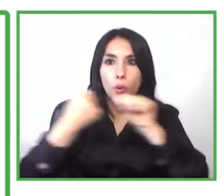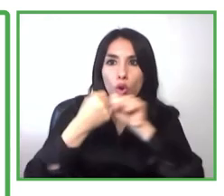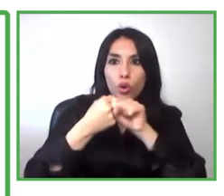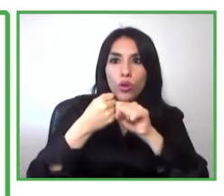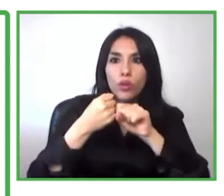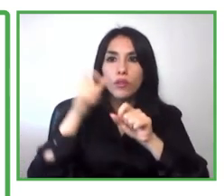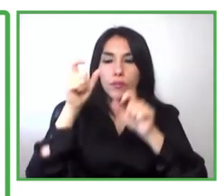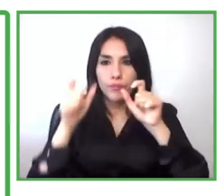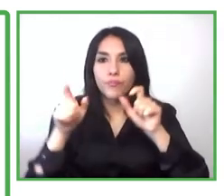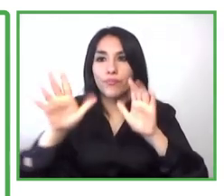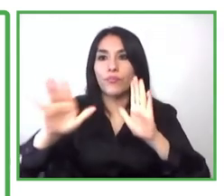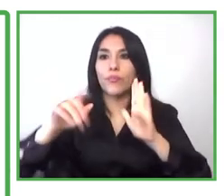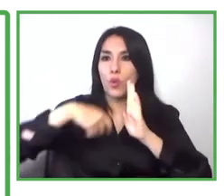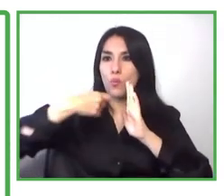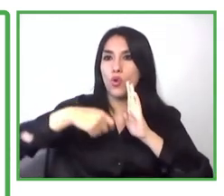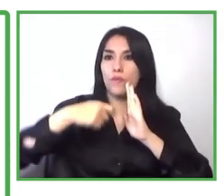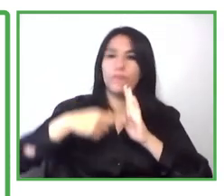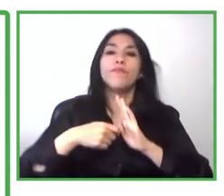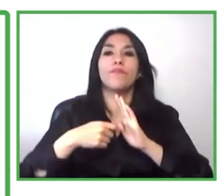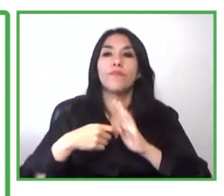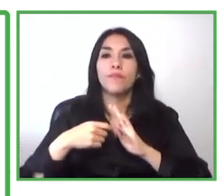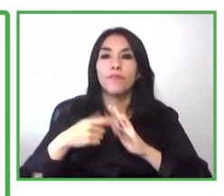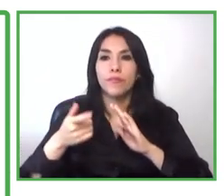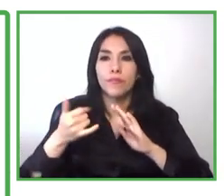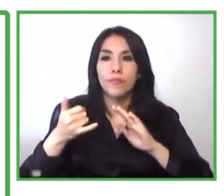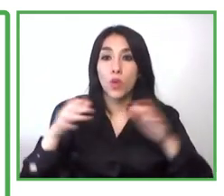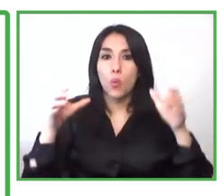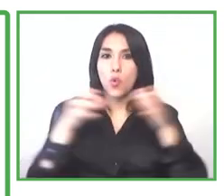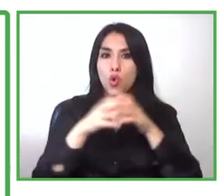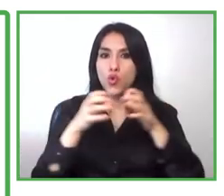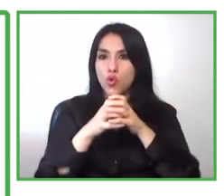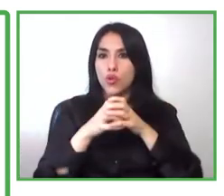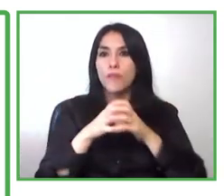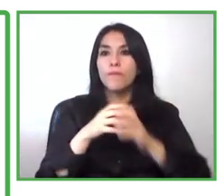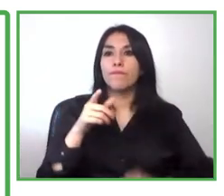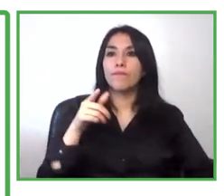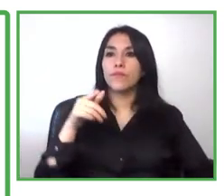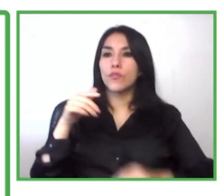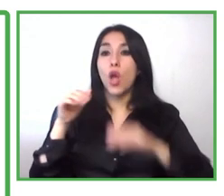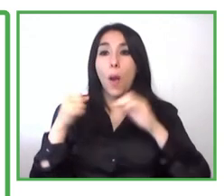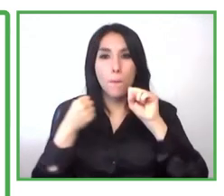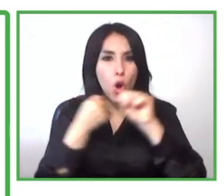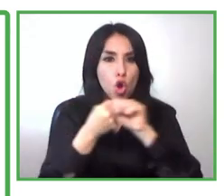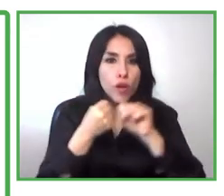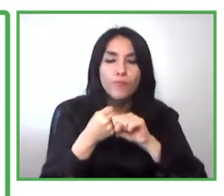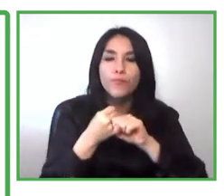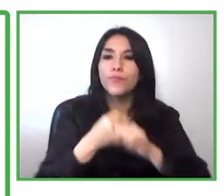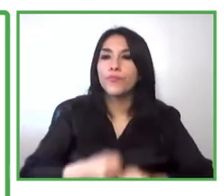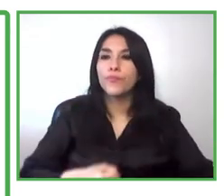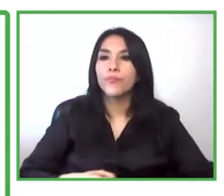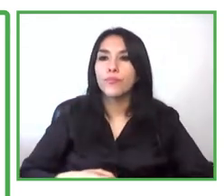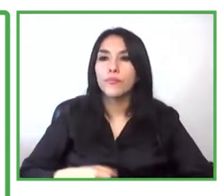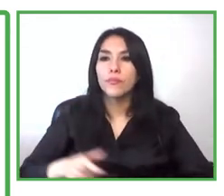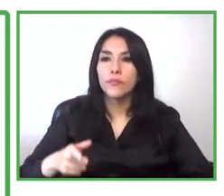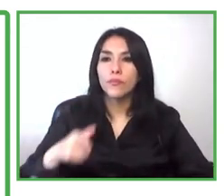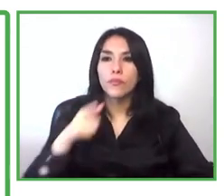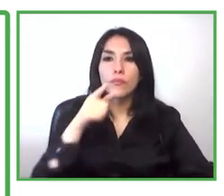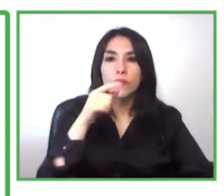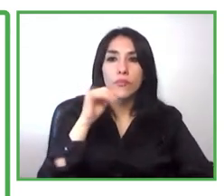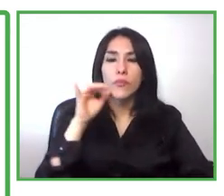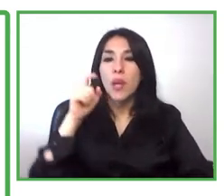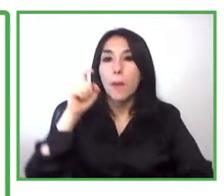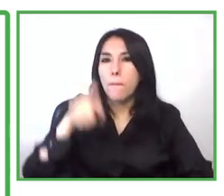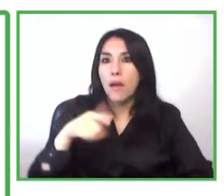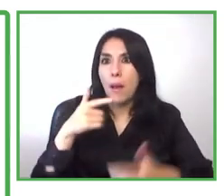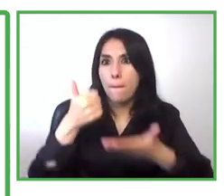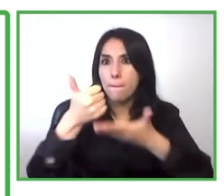support them every time they have need and in term of business business model i can see more than uh 50